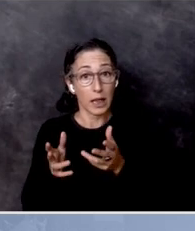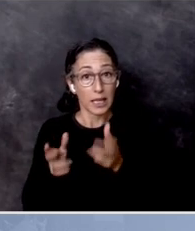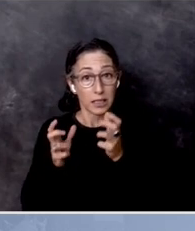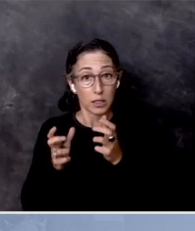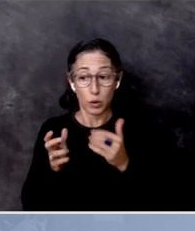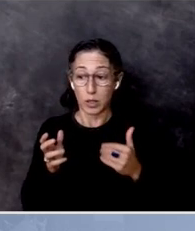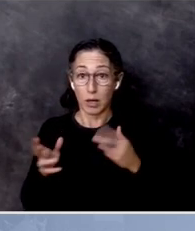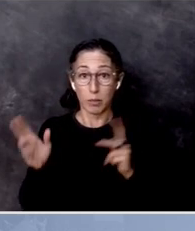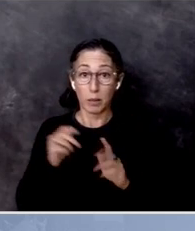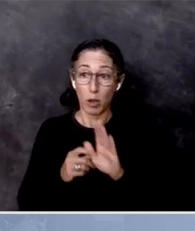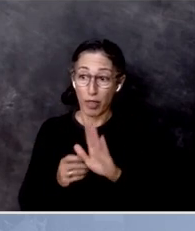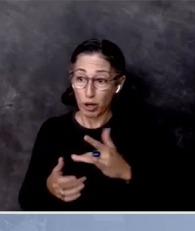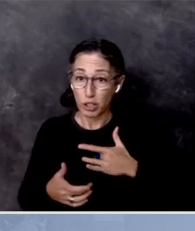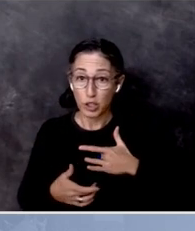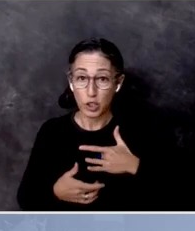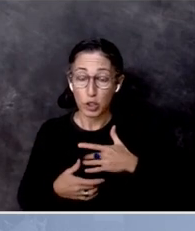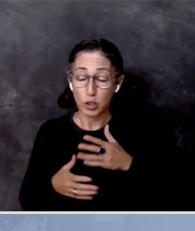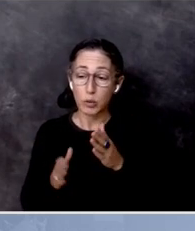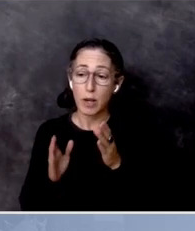concerned about?